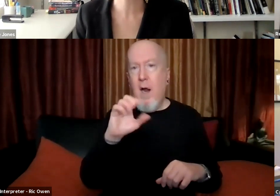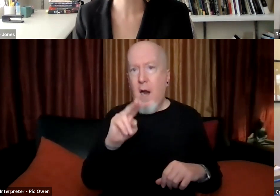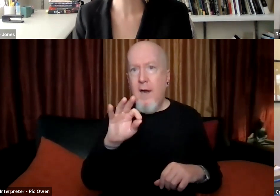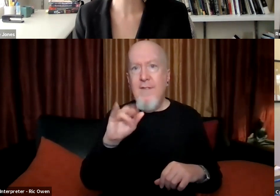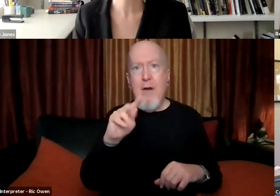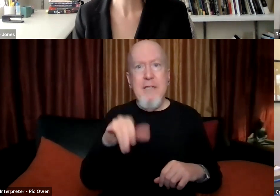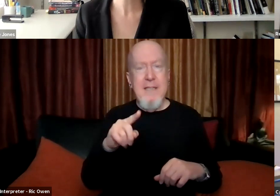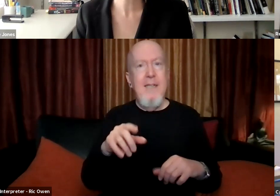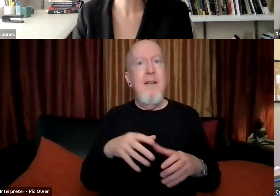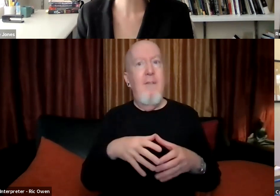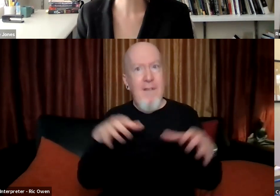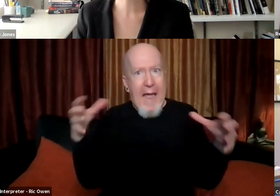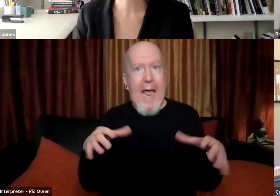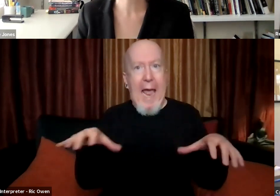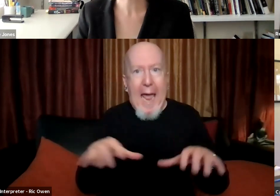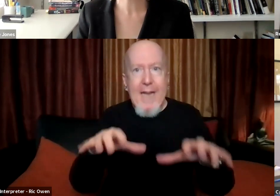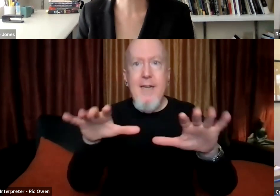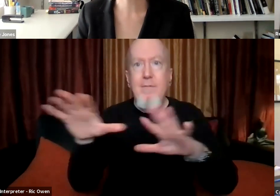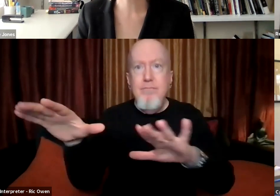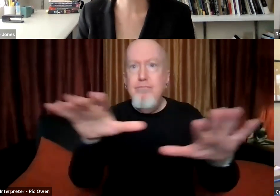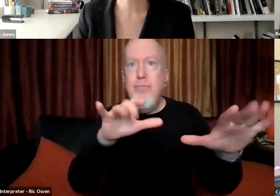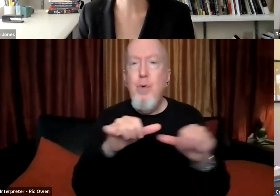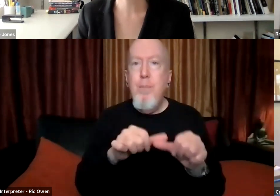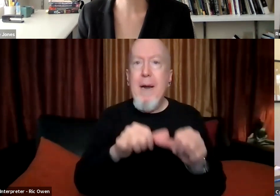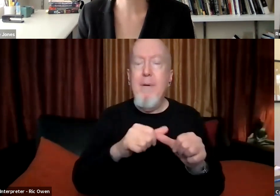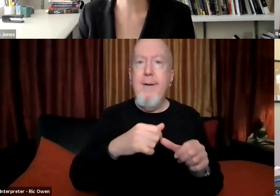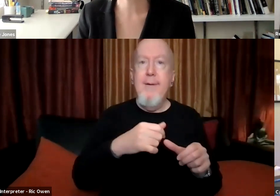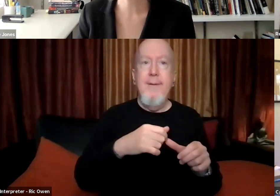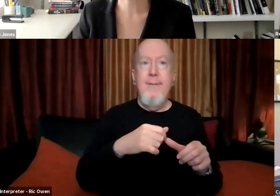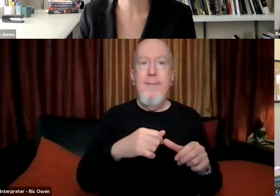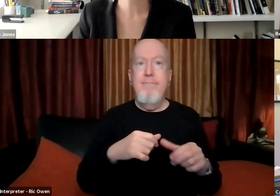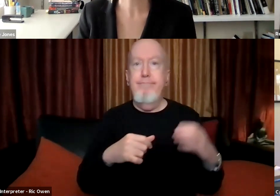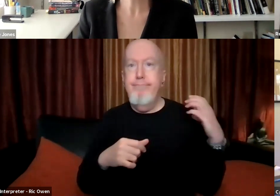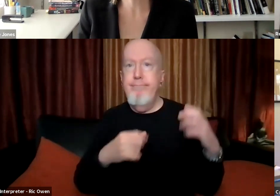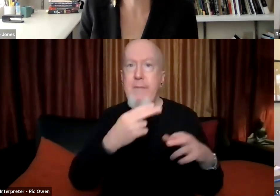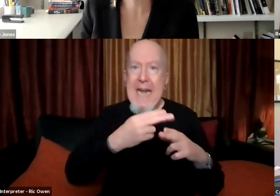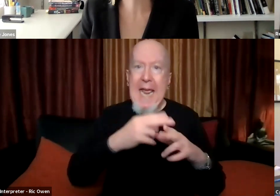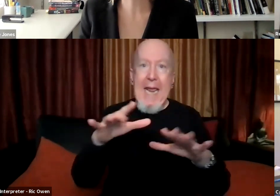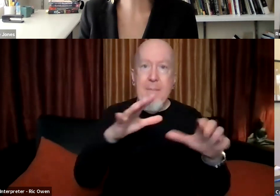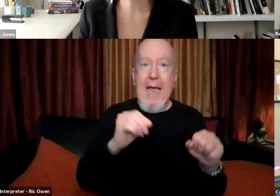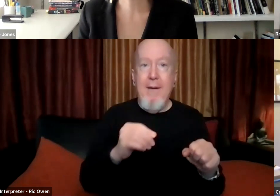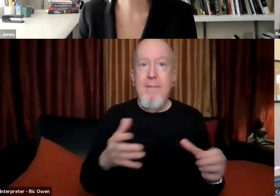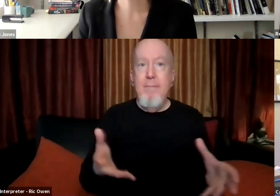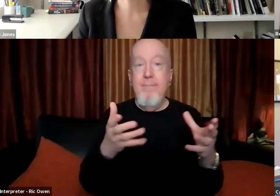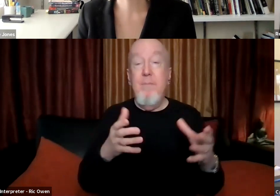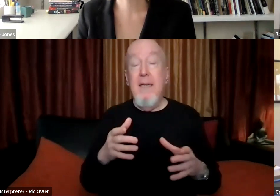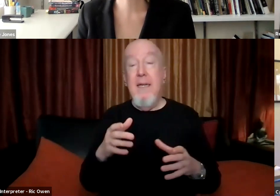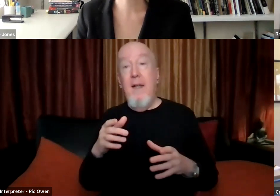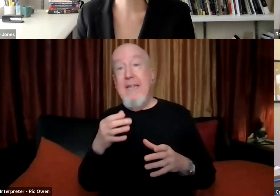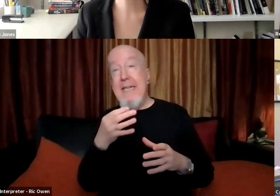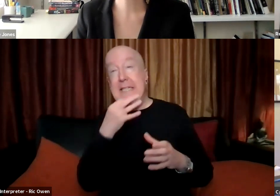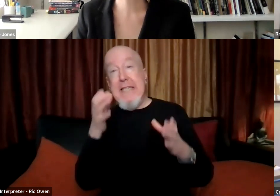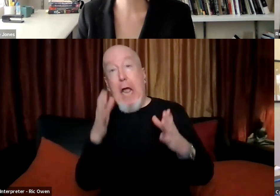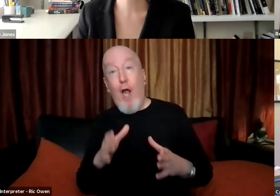history of the civil war. And by extension, a kind of apology for the institution of slavery itself. Um, and scholars of the UDC would